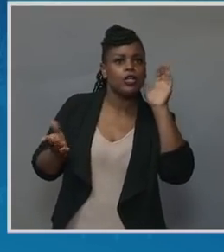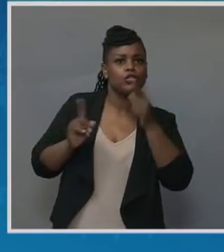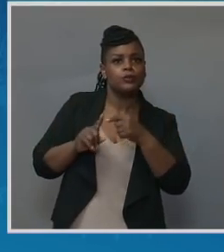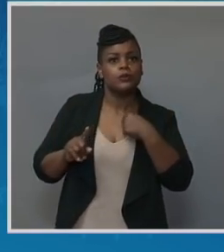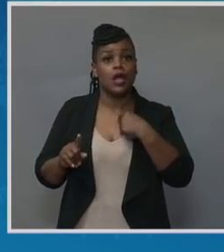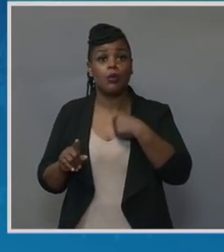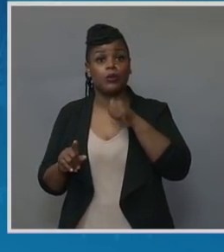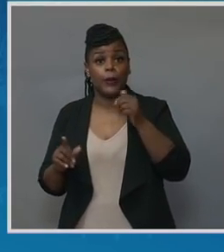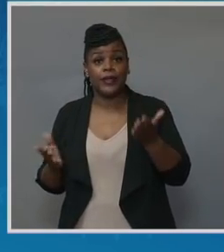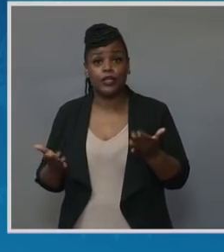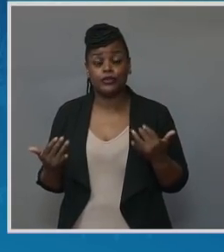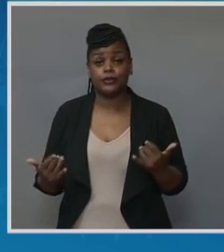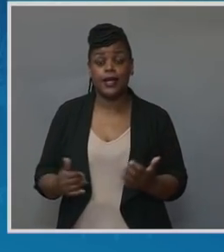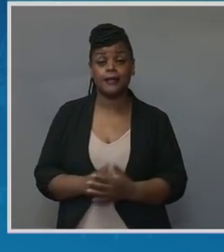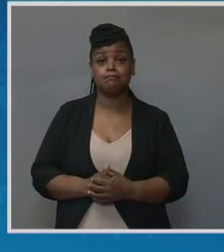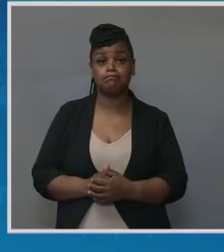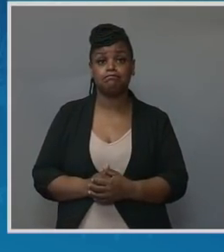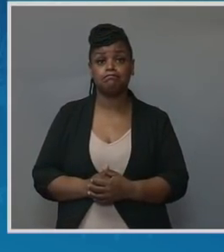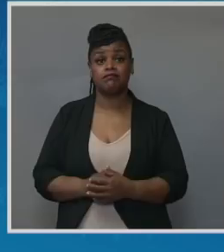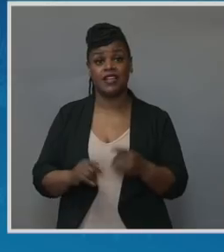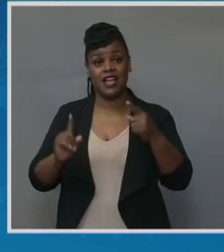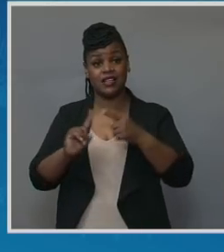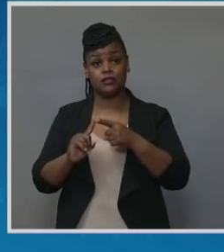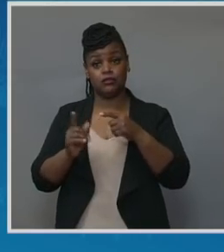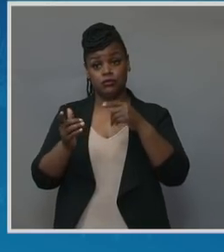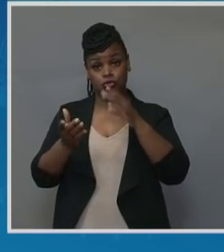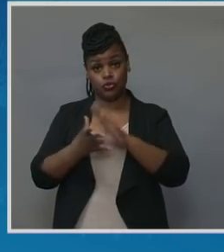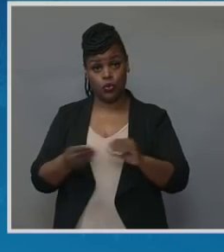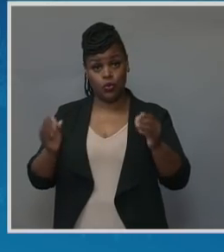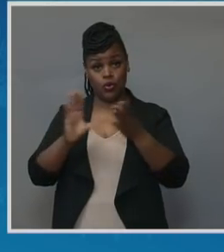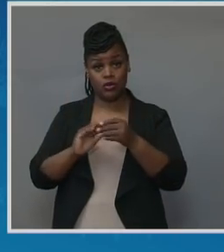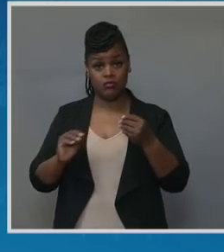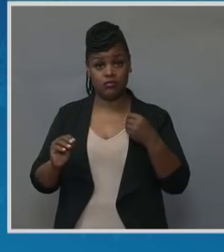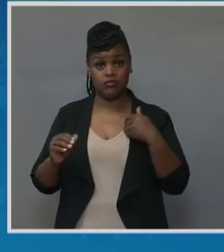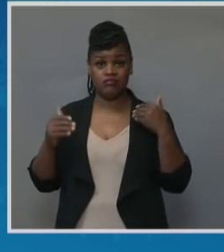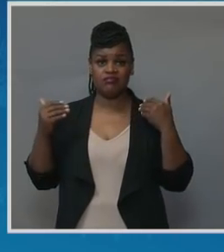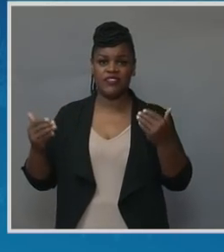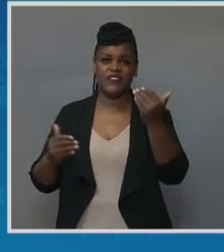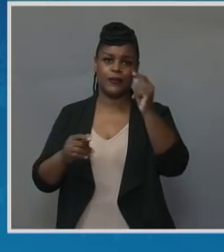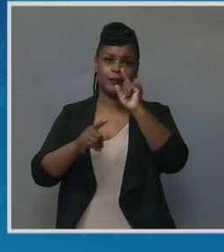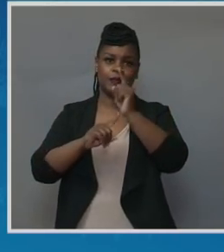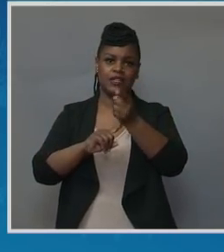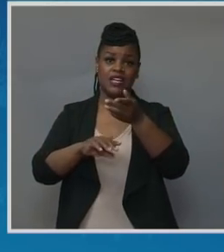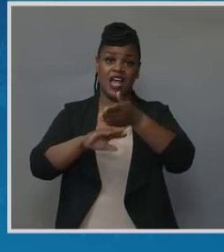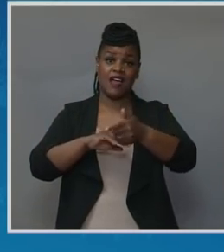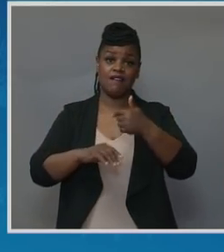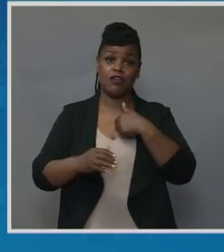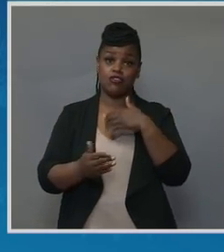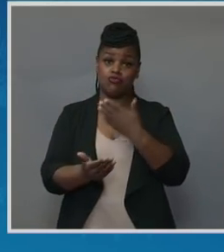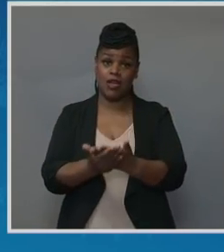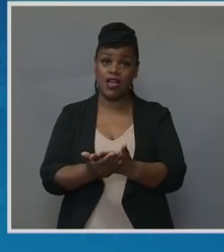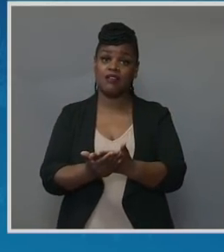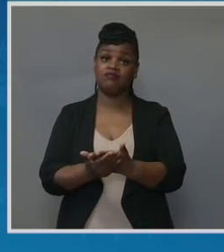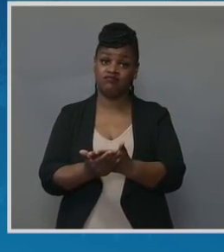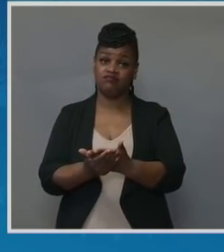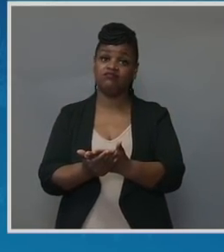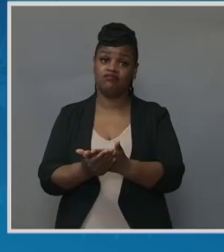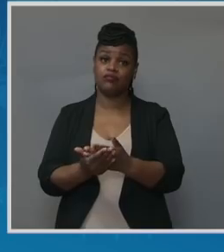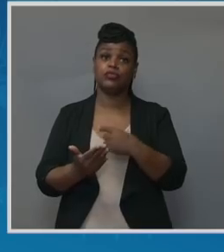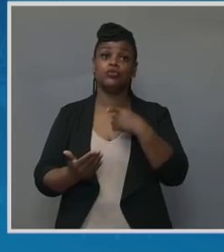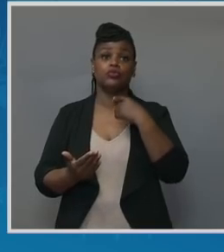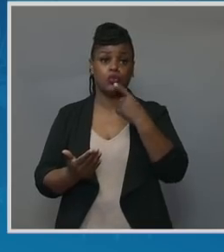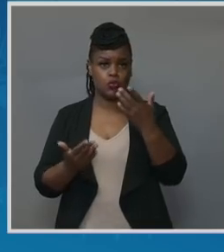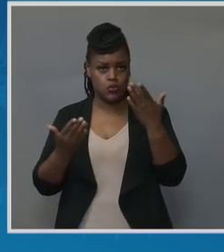here sitting with you all today. Immediately, within 15 minutes of me arriving in the emergency room, she rolled me back, and I